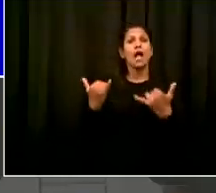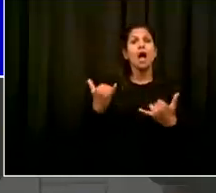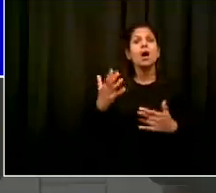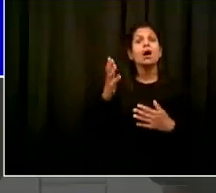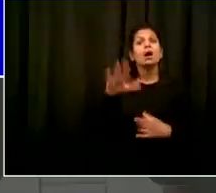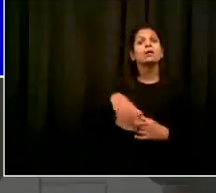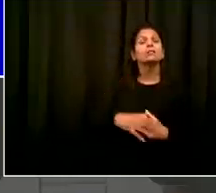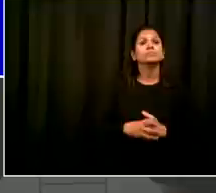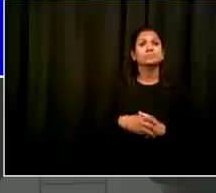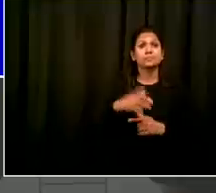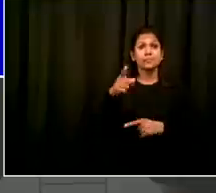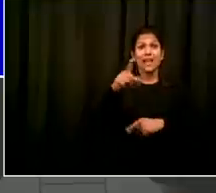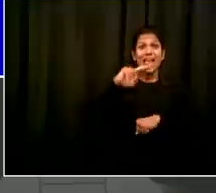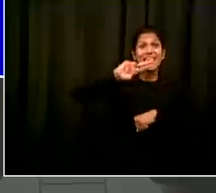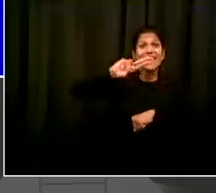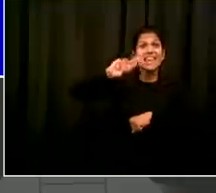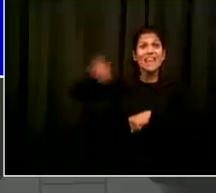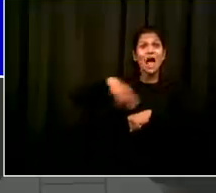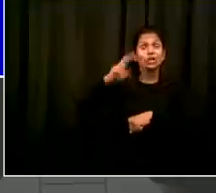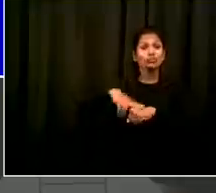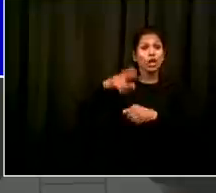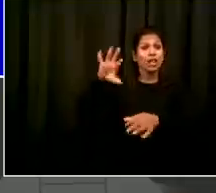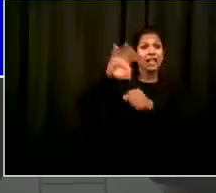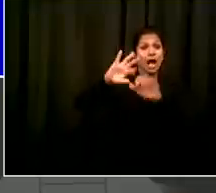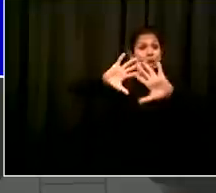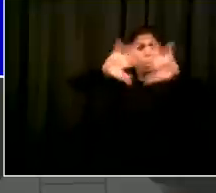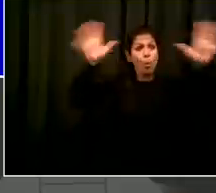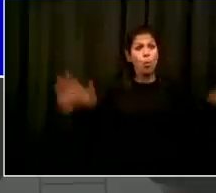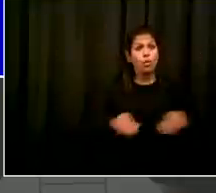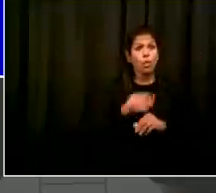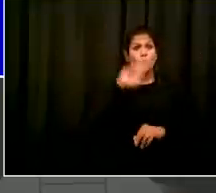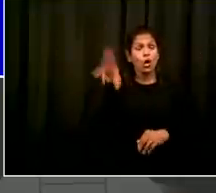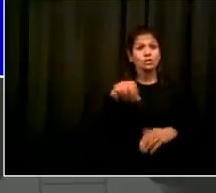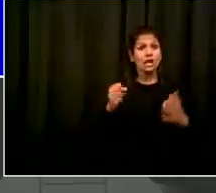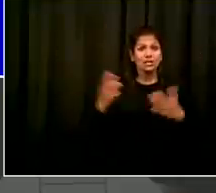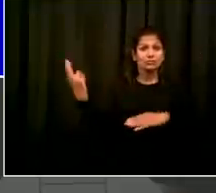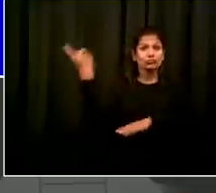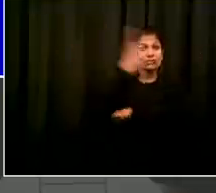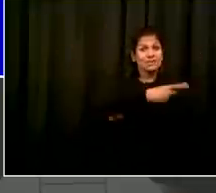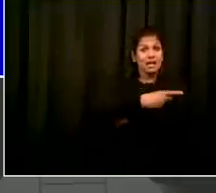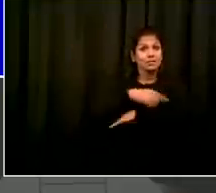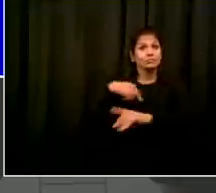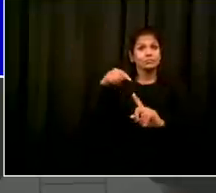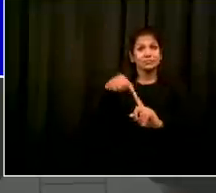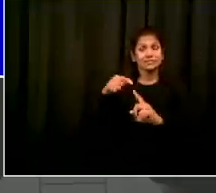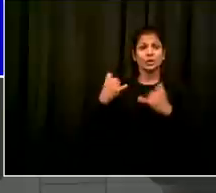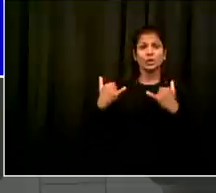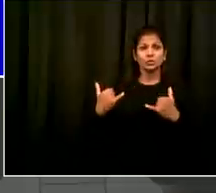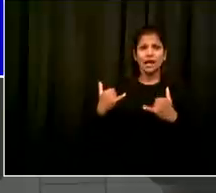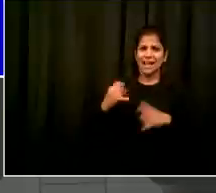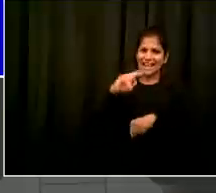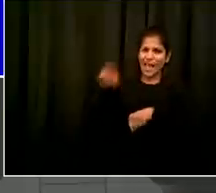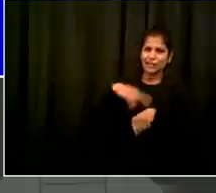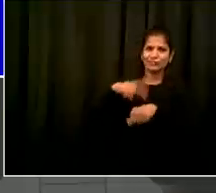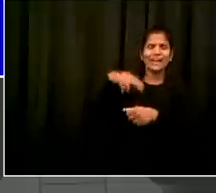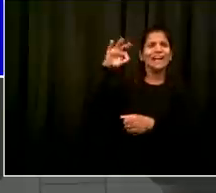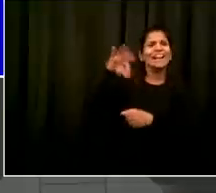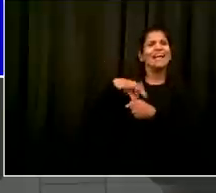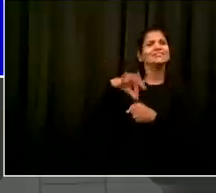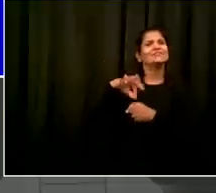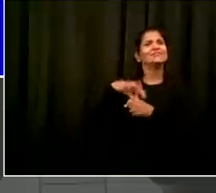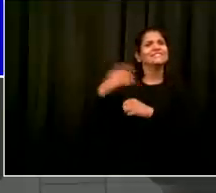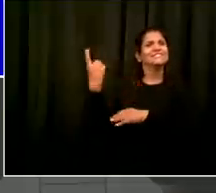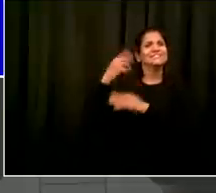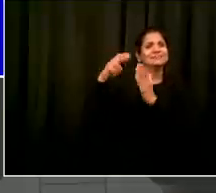let them know three ways you can register to vote you can go online or in person any